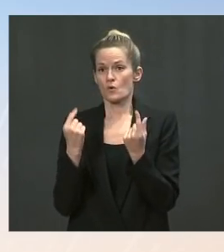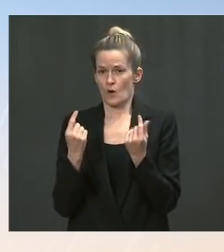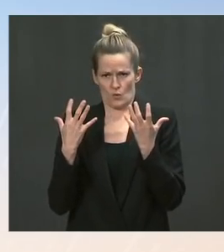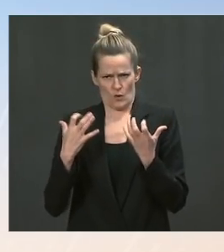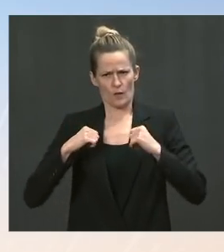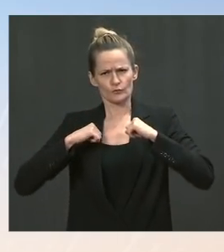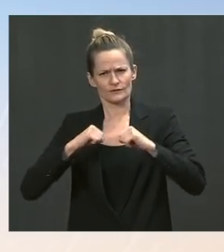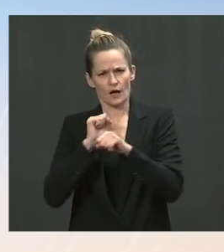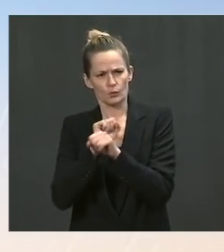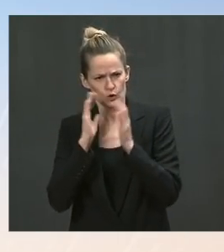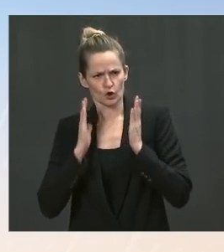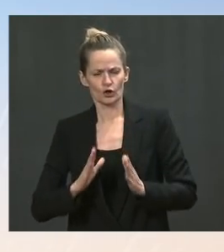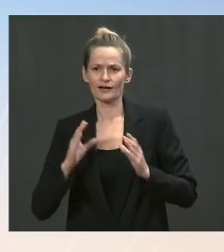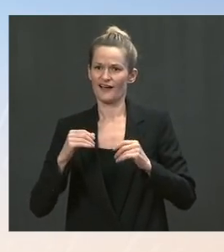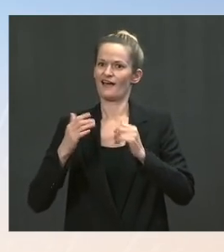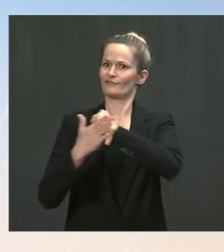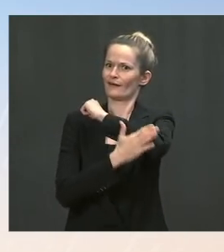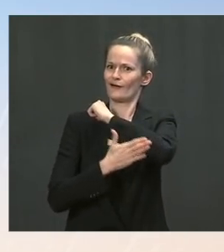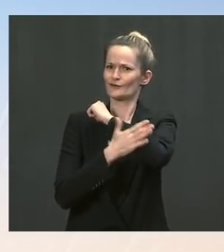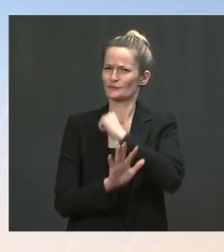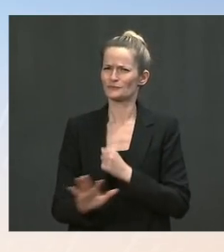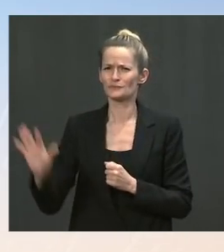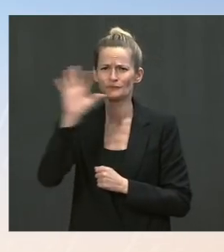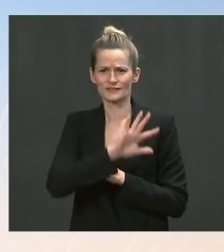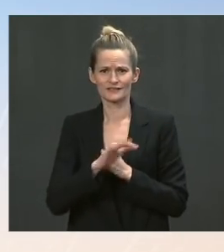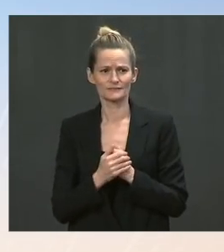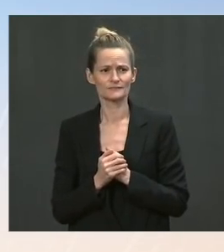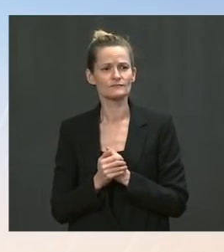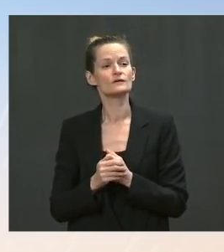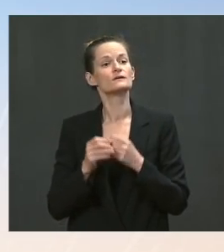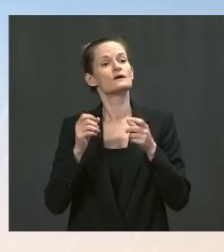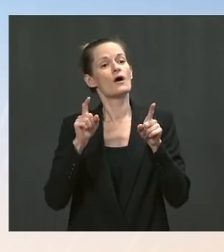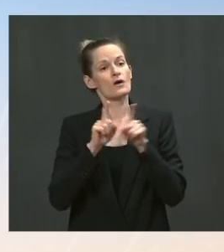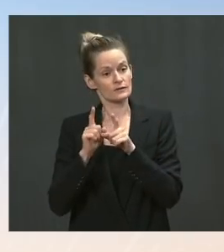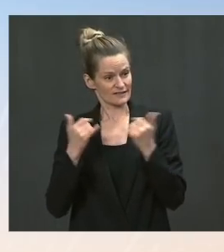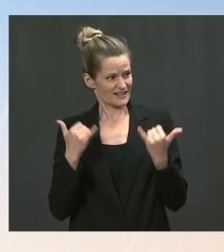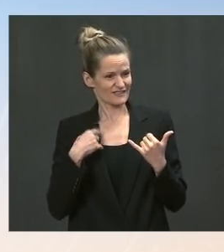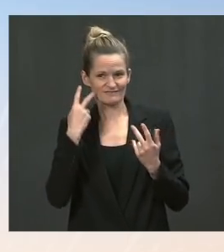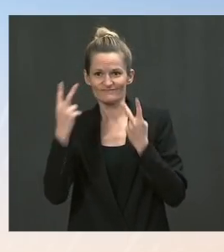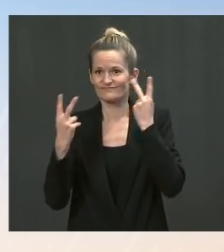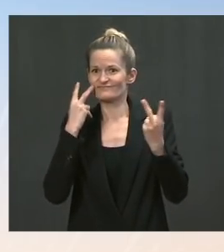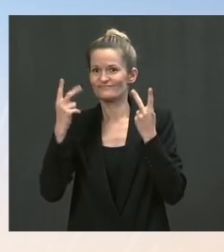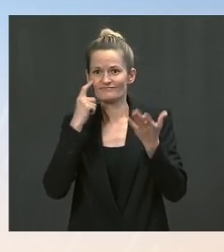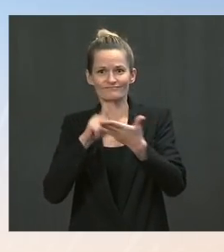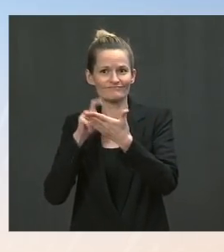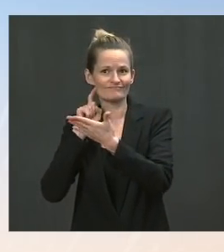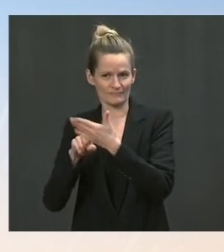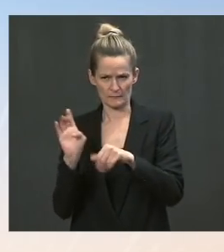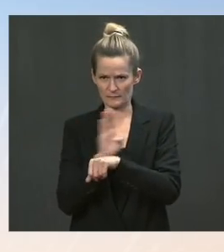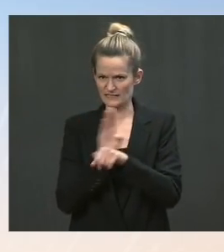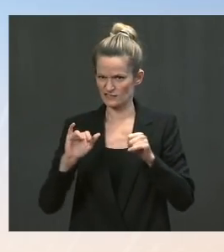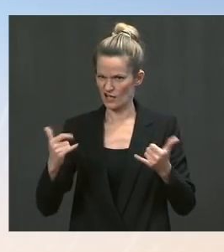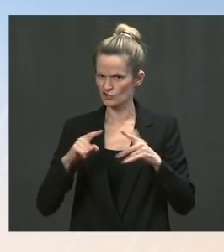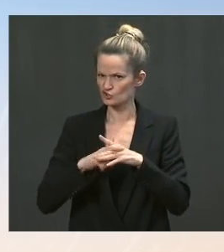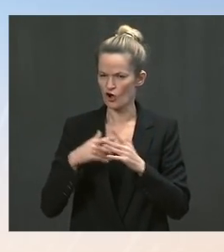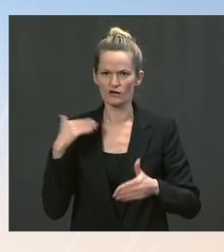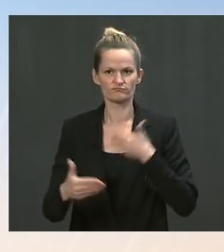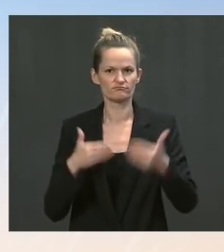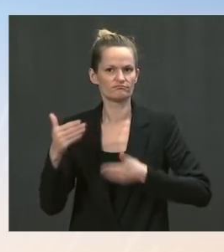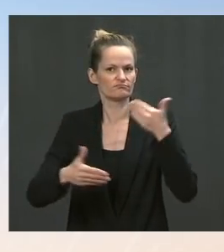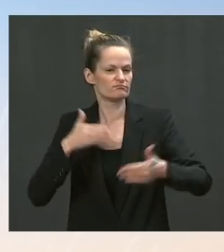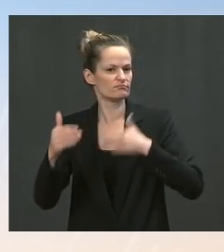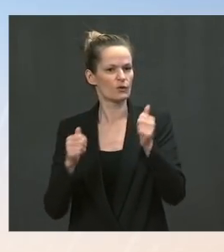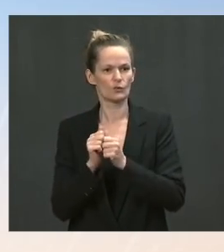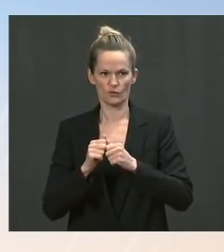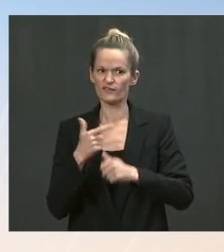from the public and private sector over the coming weeks. Last piece for all of you. Lots going on here, as you all know. This week,